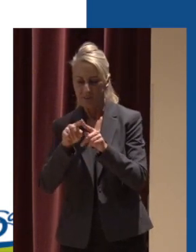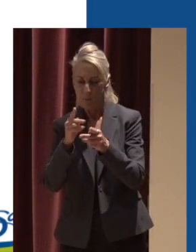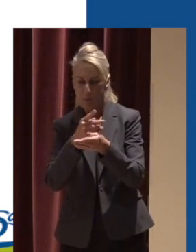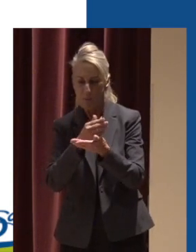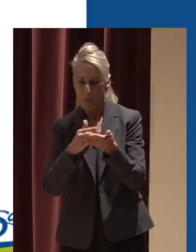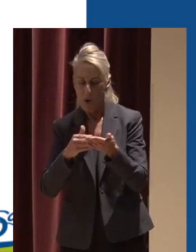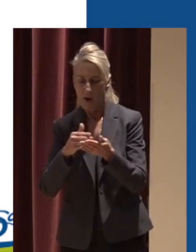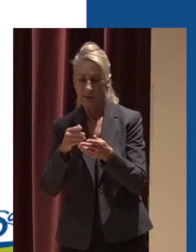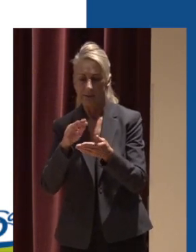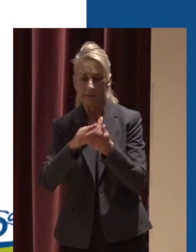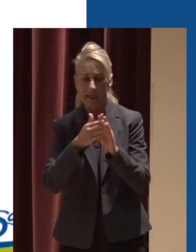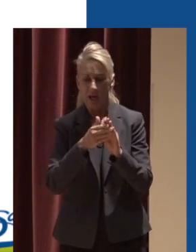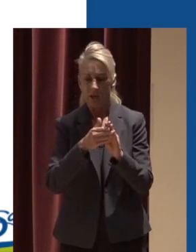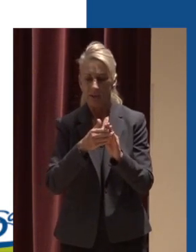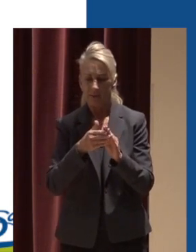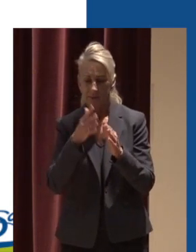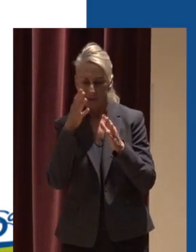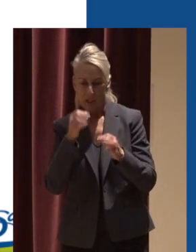what types of treatment are working